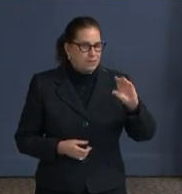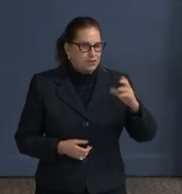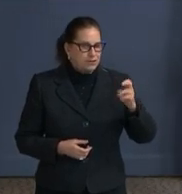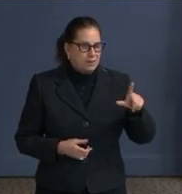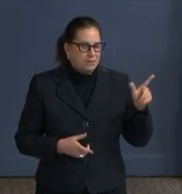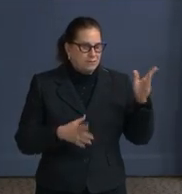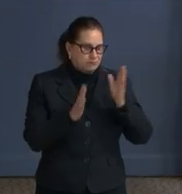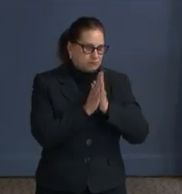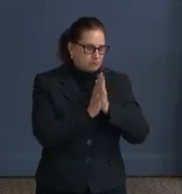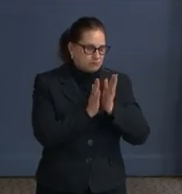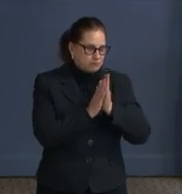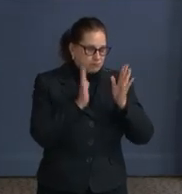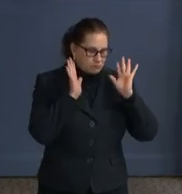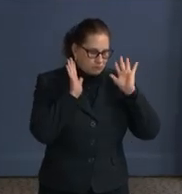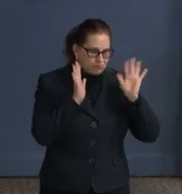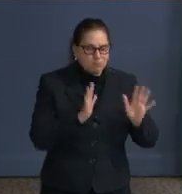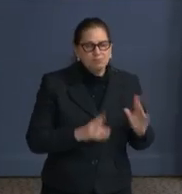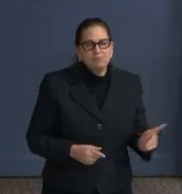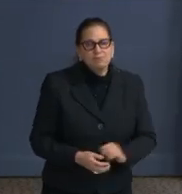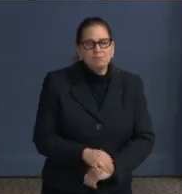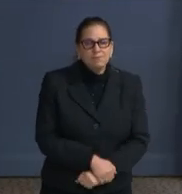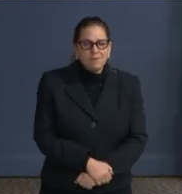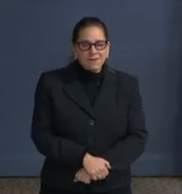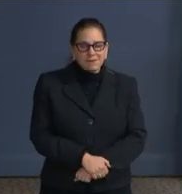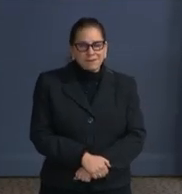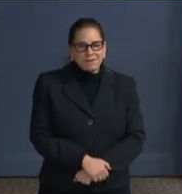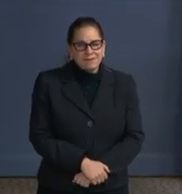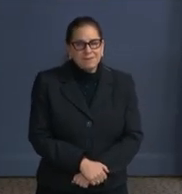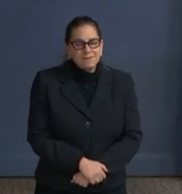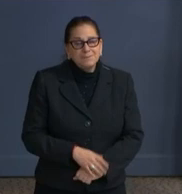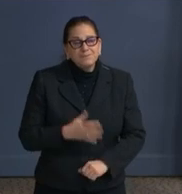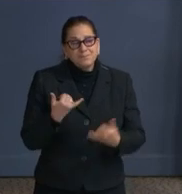Thank much.